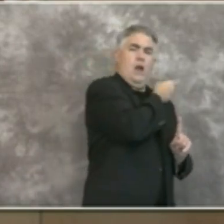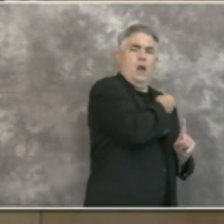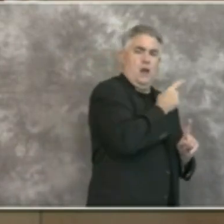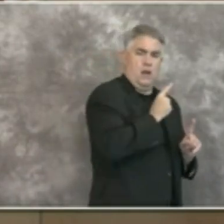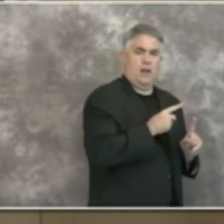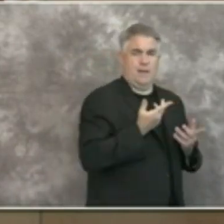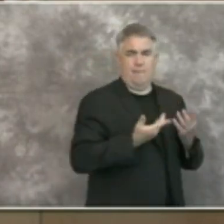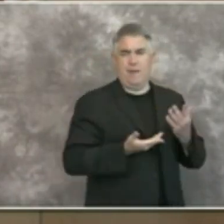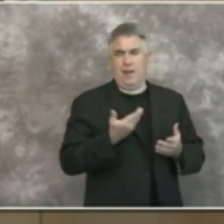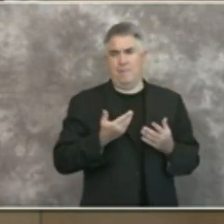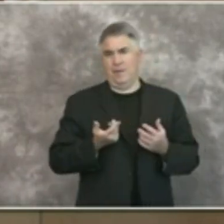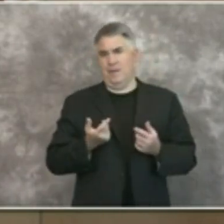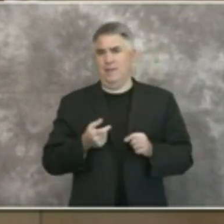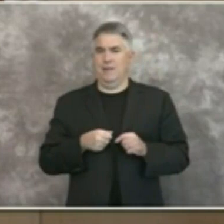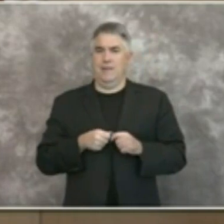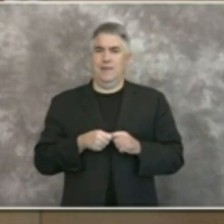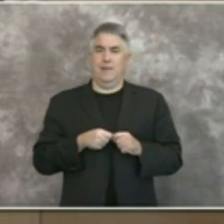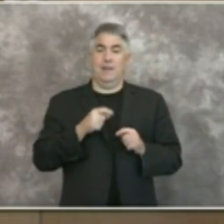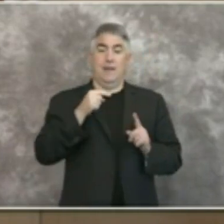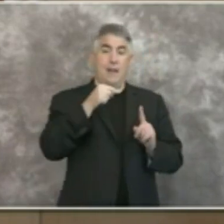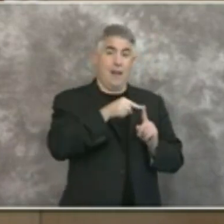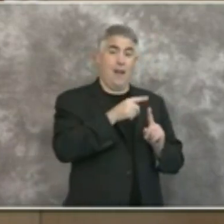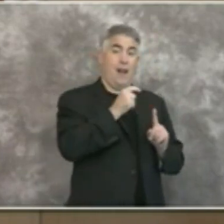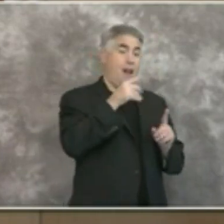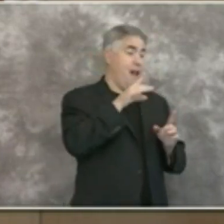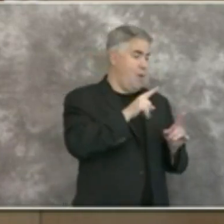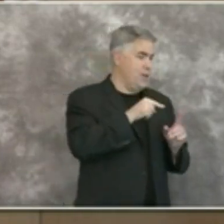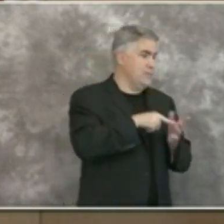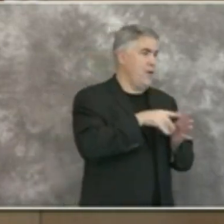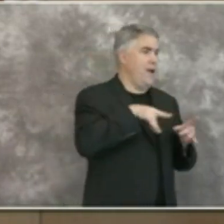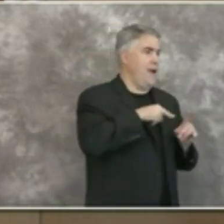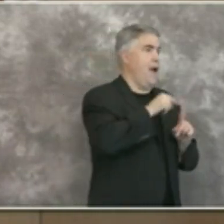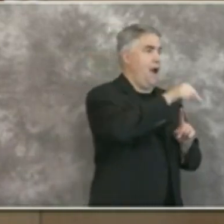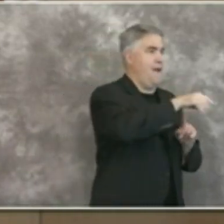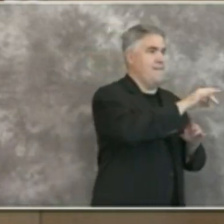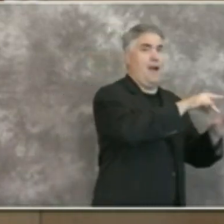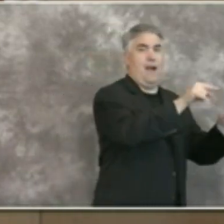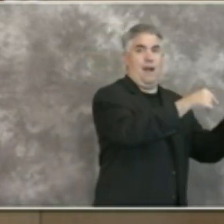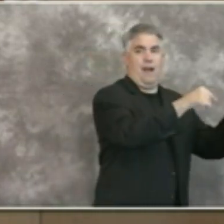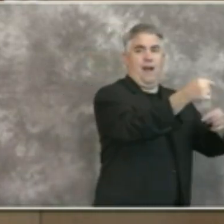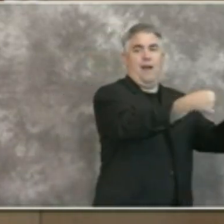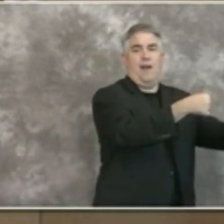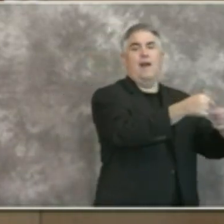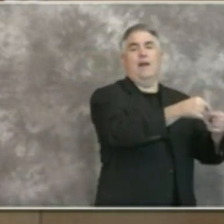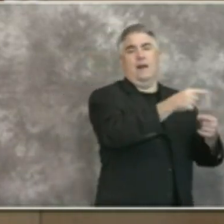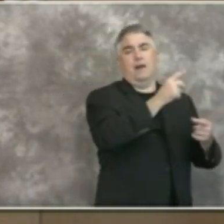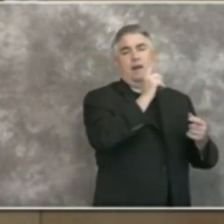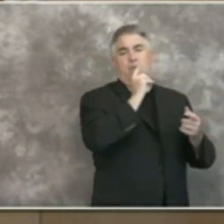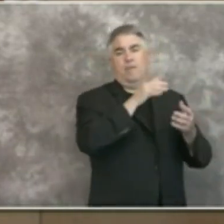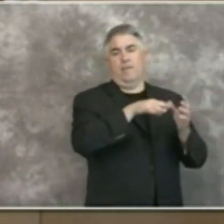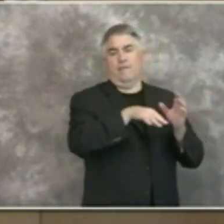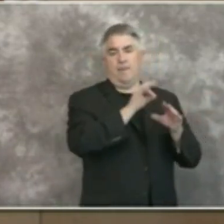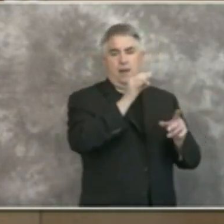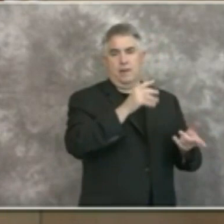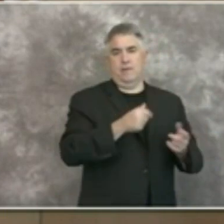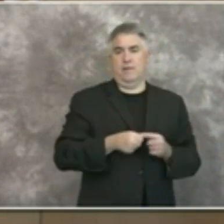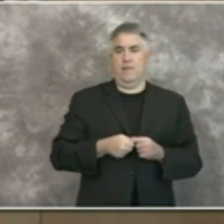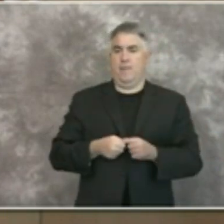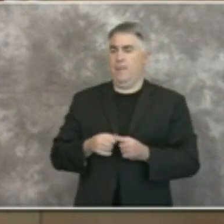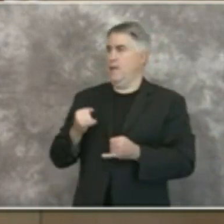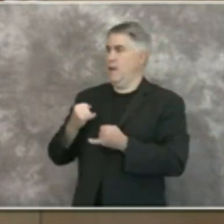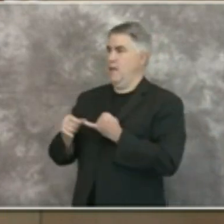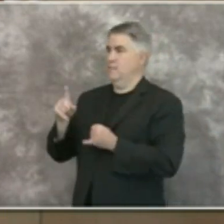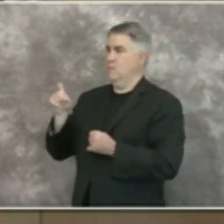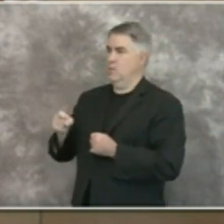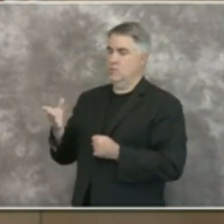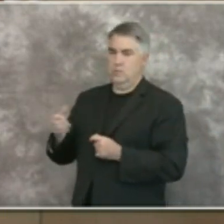pinpoint if there is a particular industry that uh is associated with the new cases and this last question is from taryn